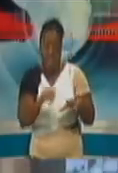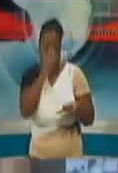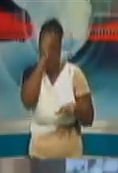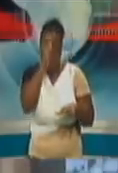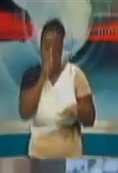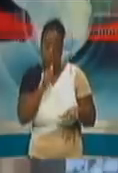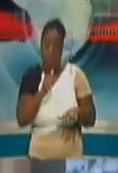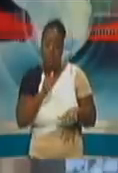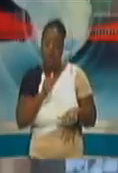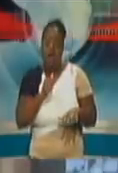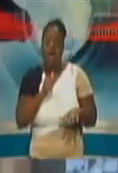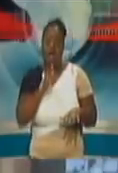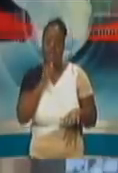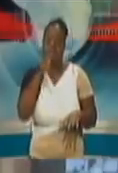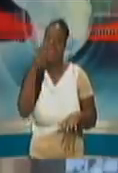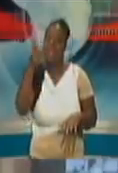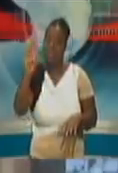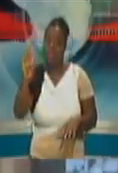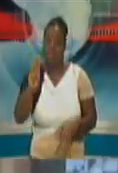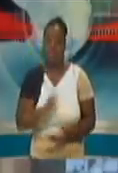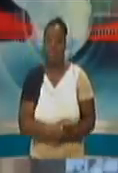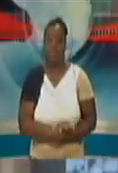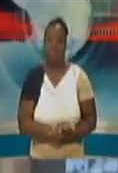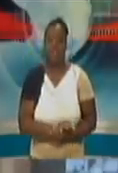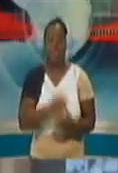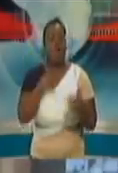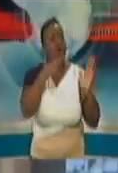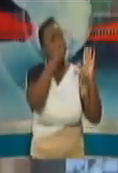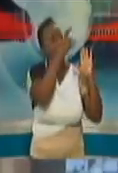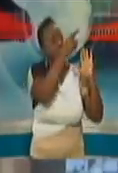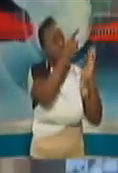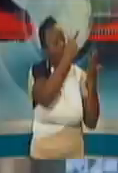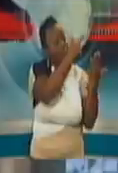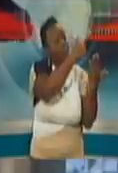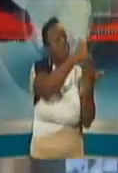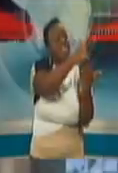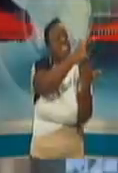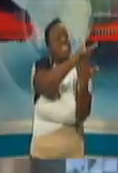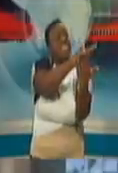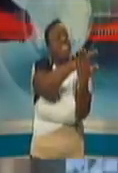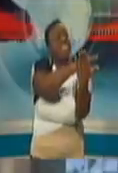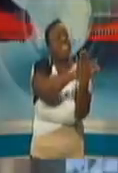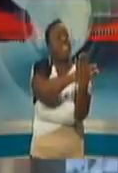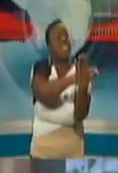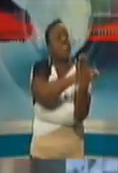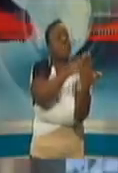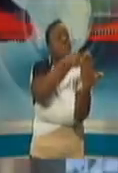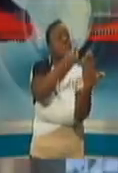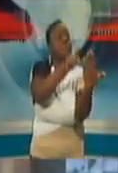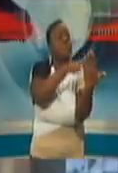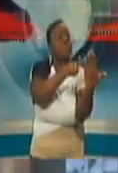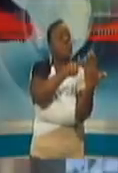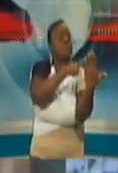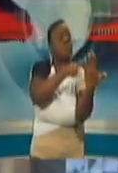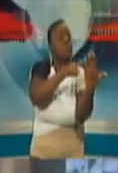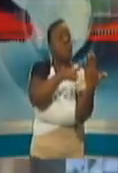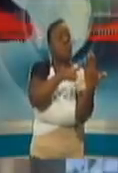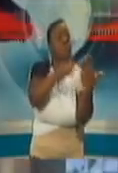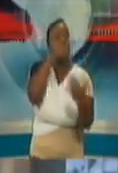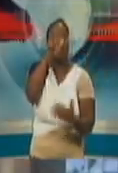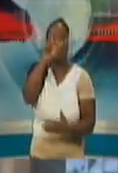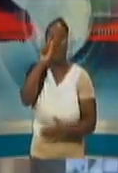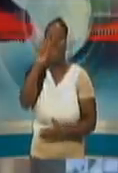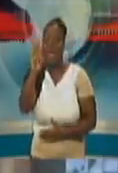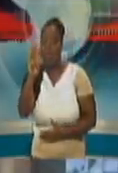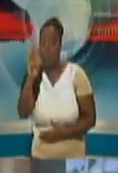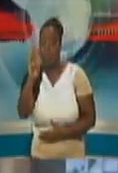private testing labs to those which have agreed to be subject to what we call the